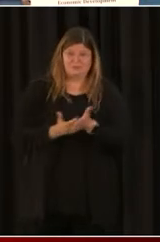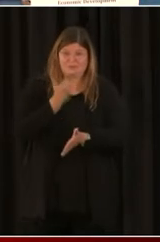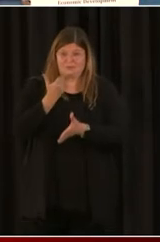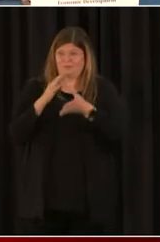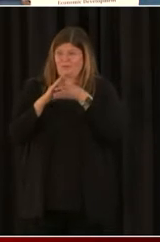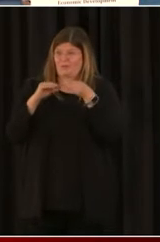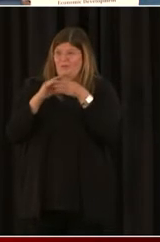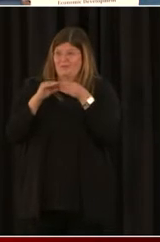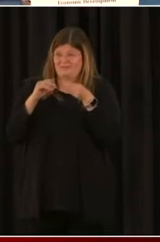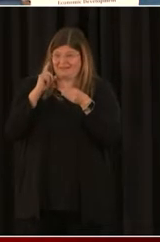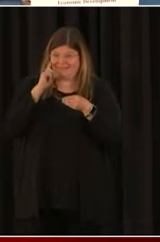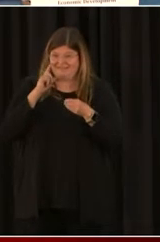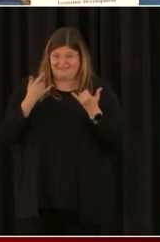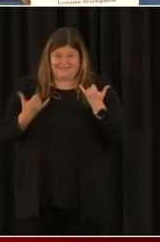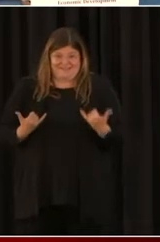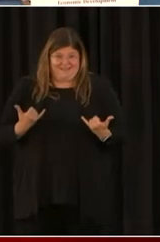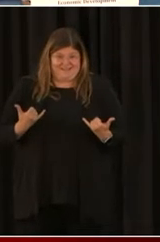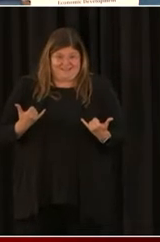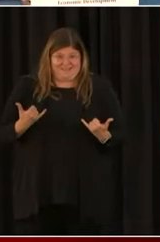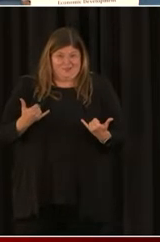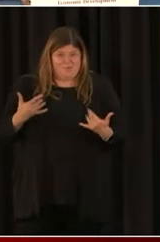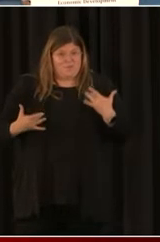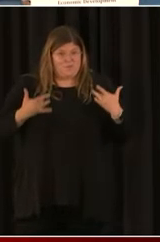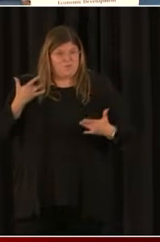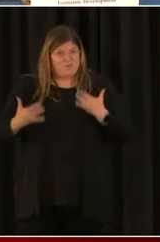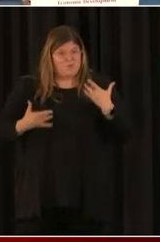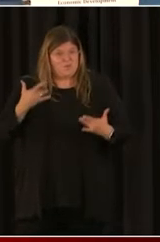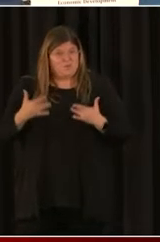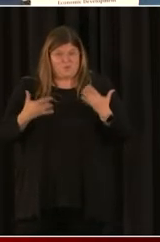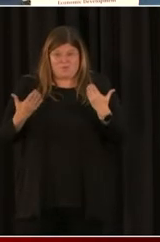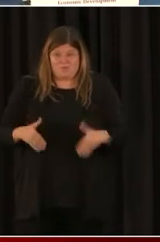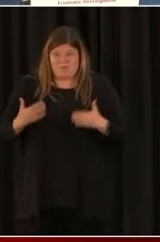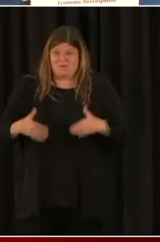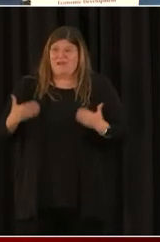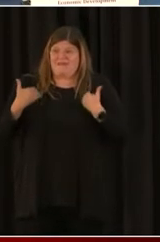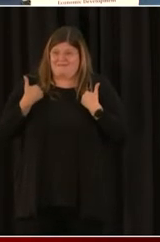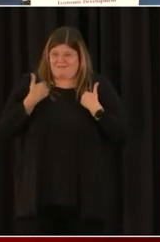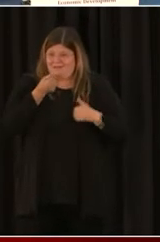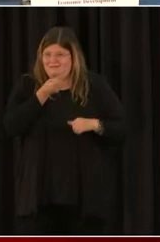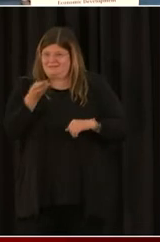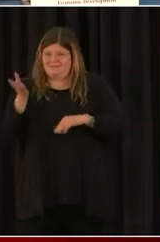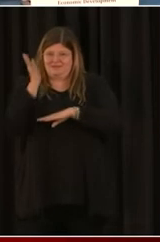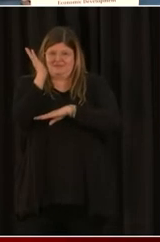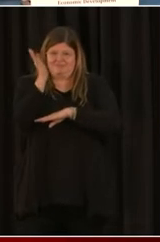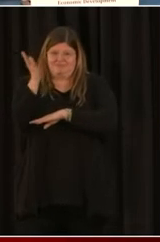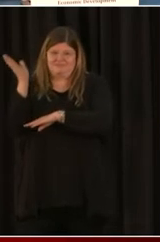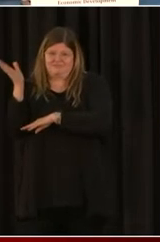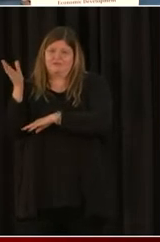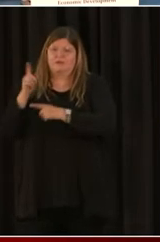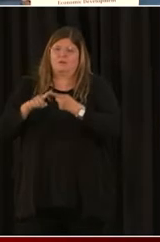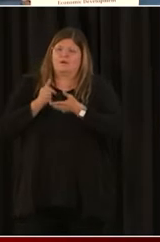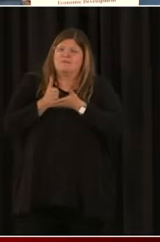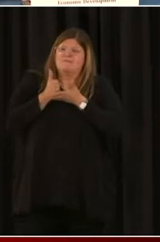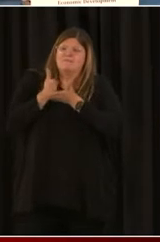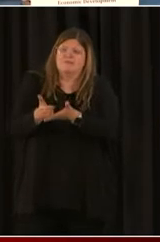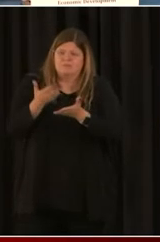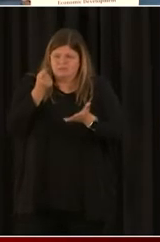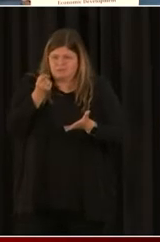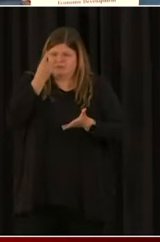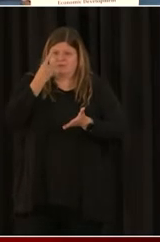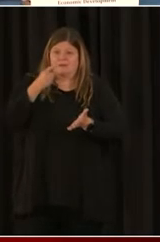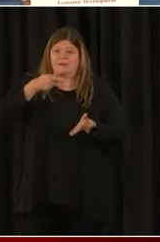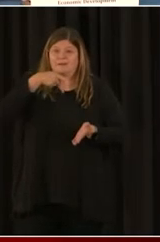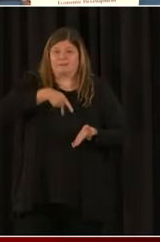because we have a number of guests who are going to help you navigate PPP, the Paycheck Protection Program,